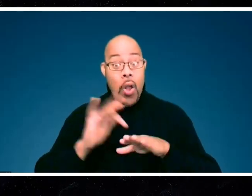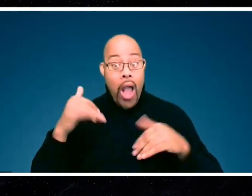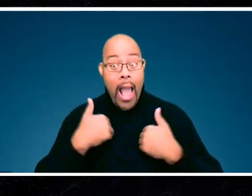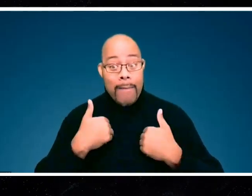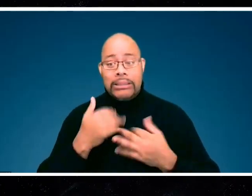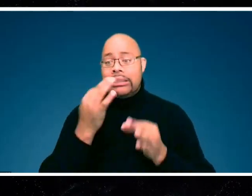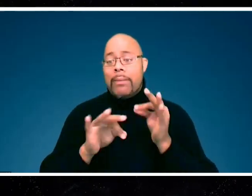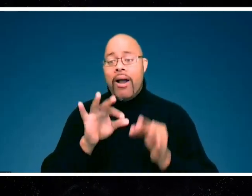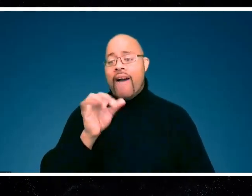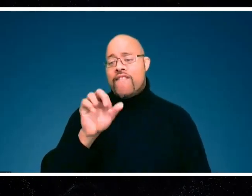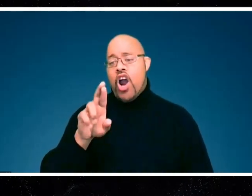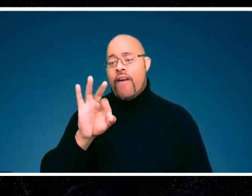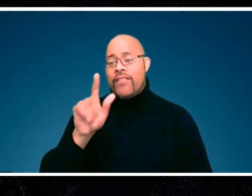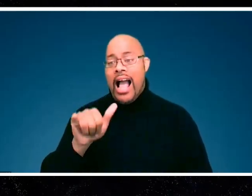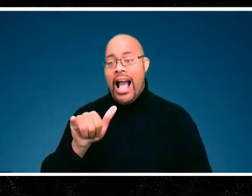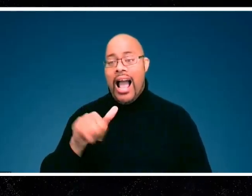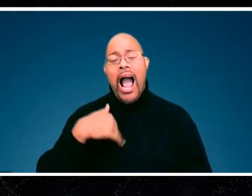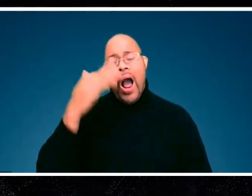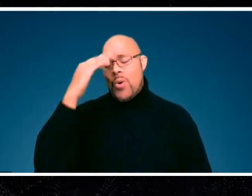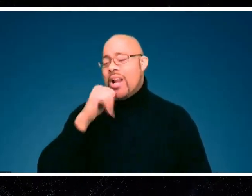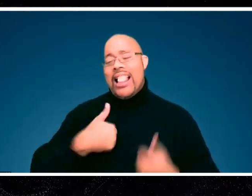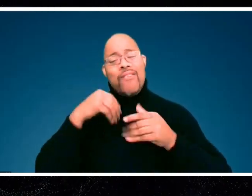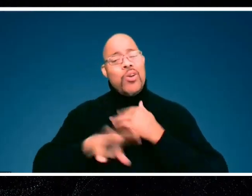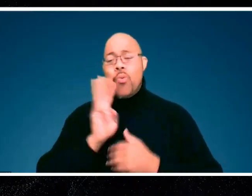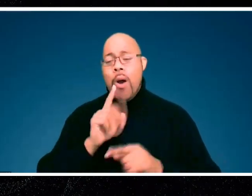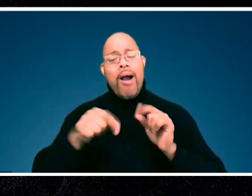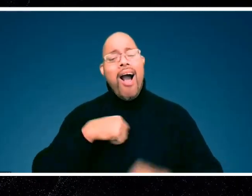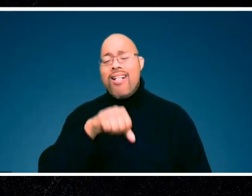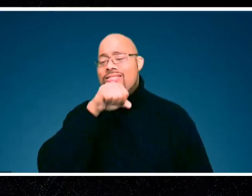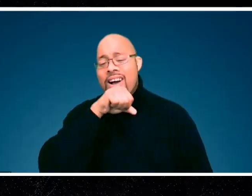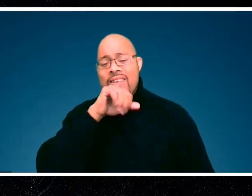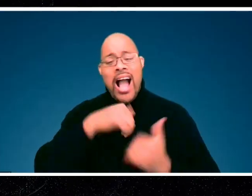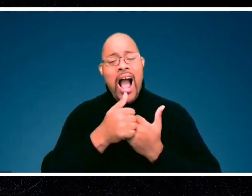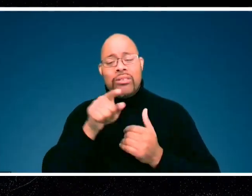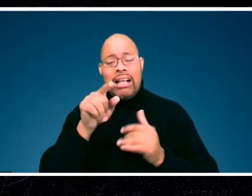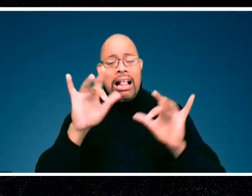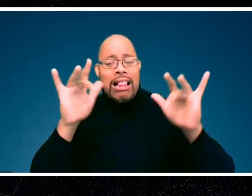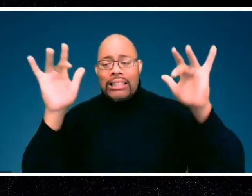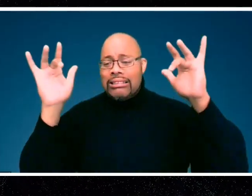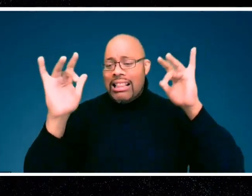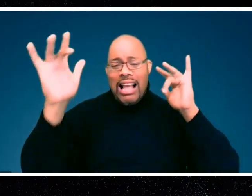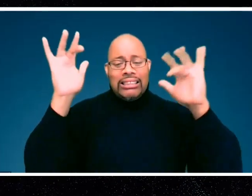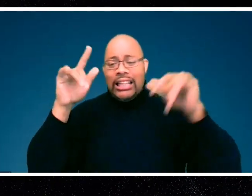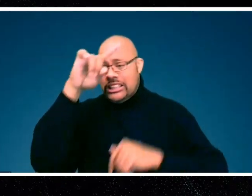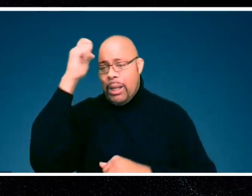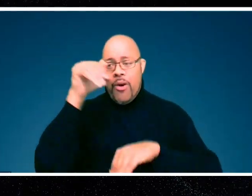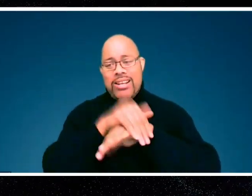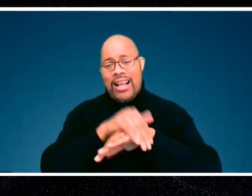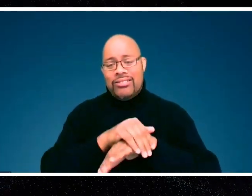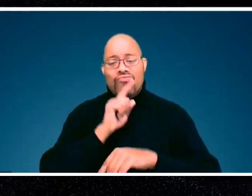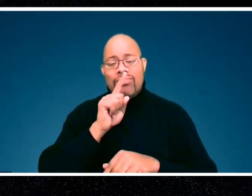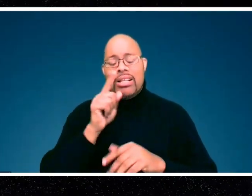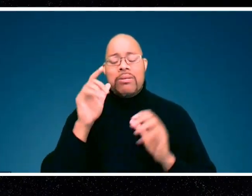firefly. I know they don't live beneath the waves, but I love the way that they light up a summer night. It's magical.